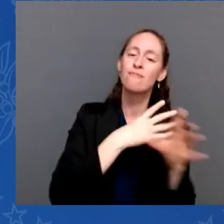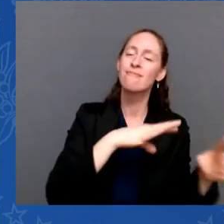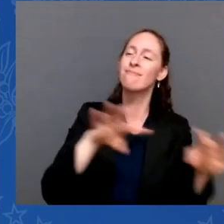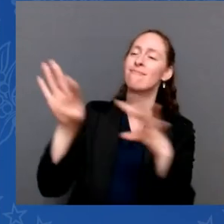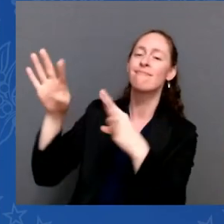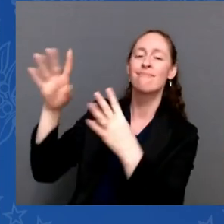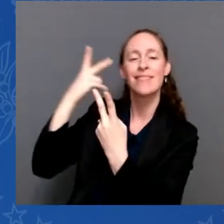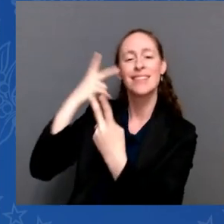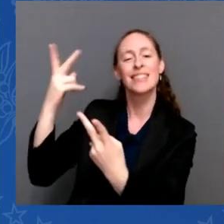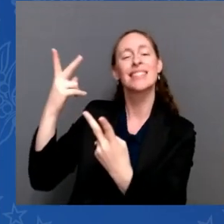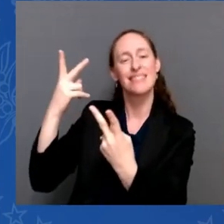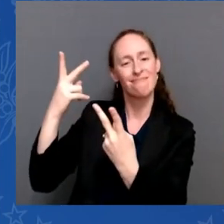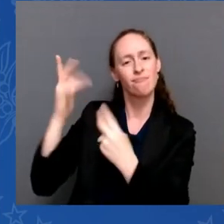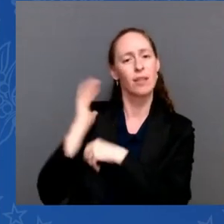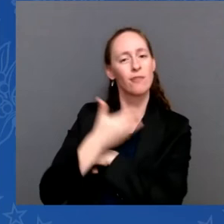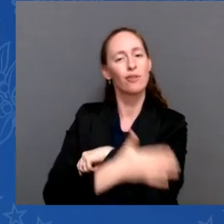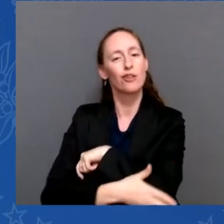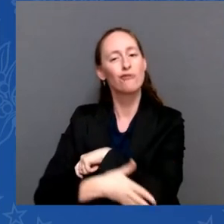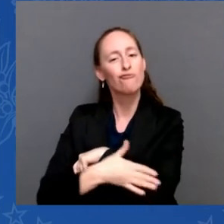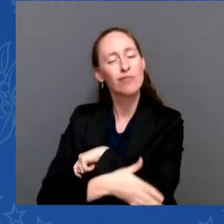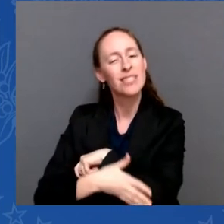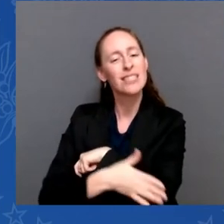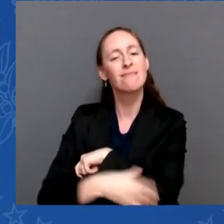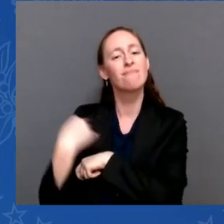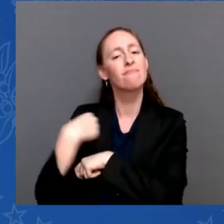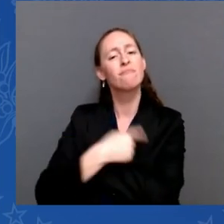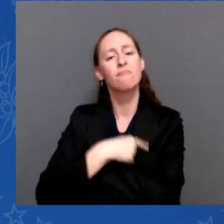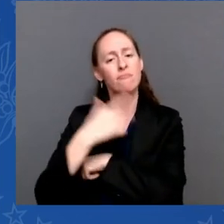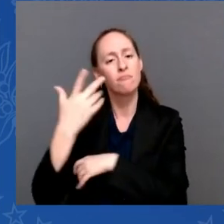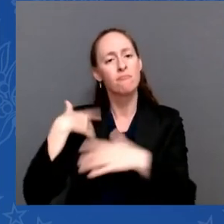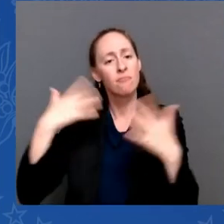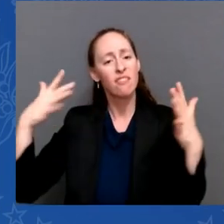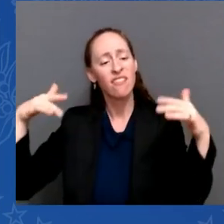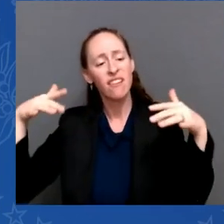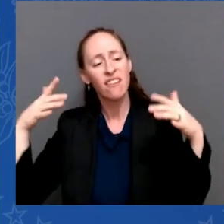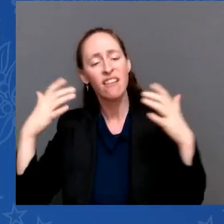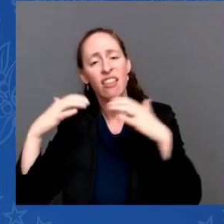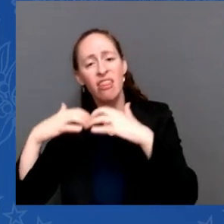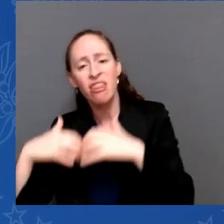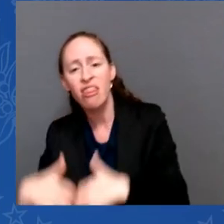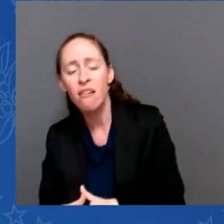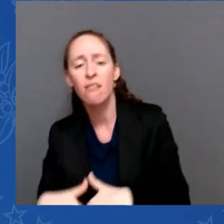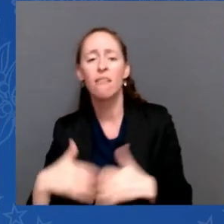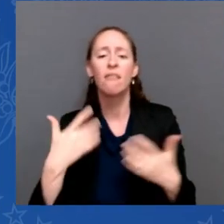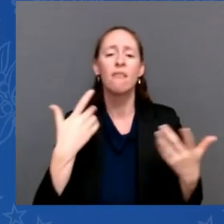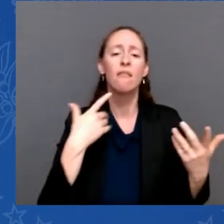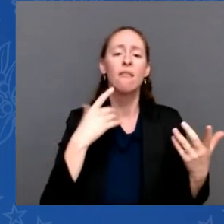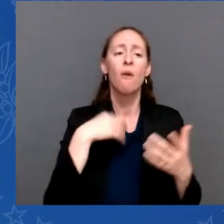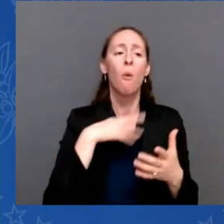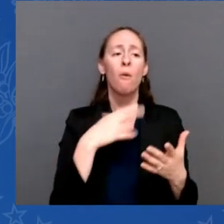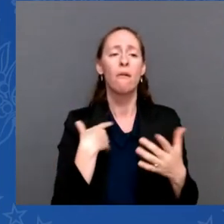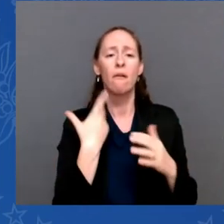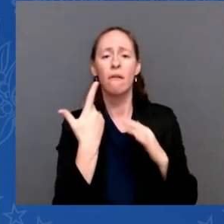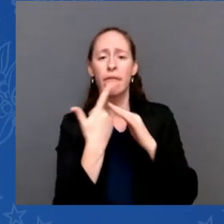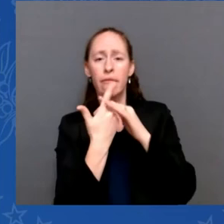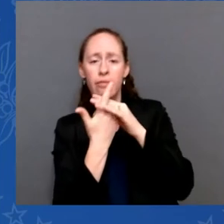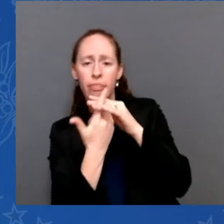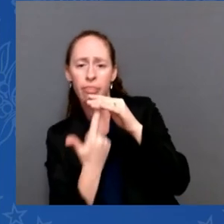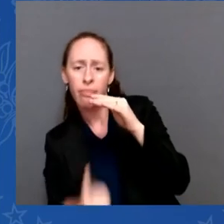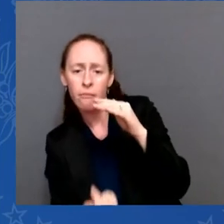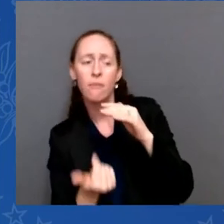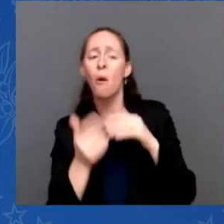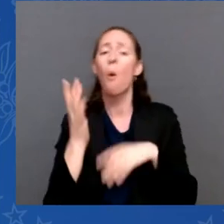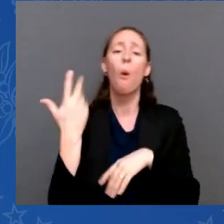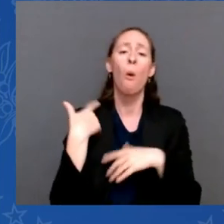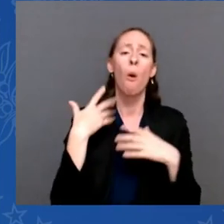not break. We never give in. We never back down. Last year on September 11th,